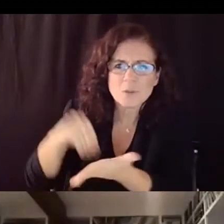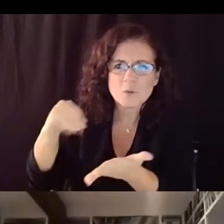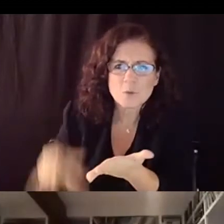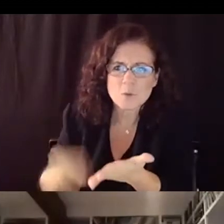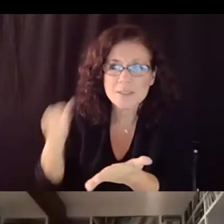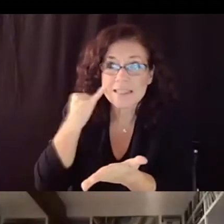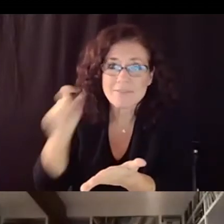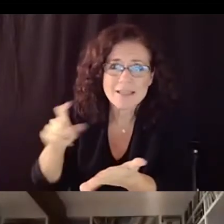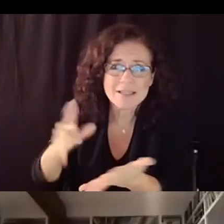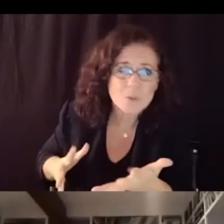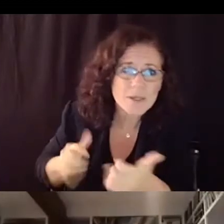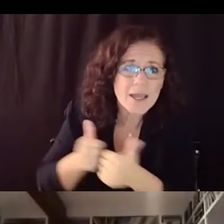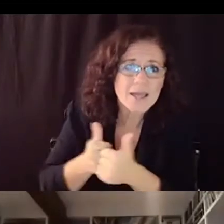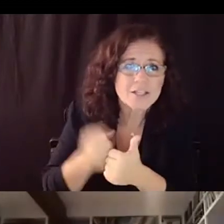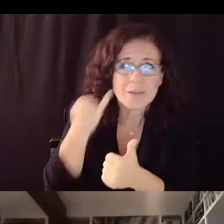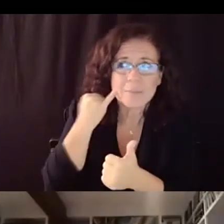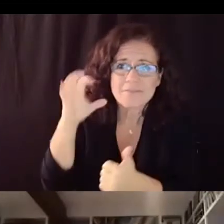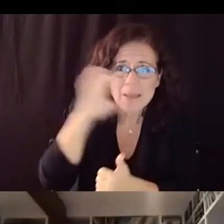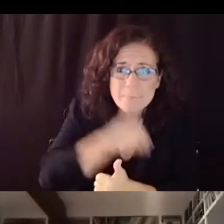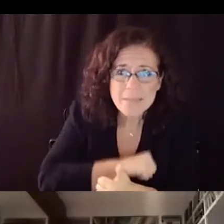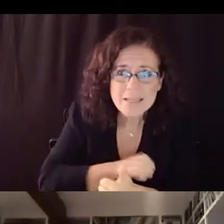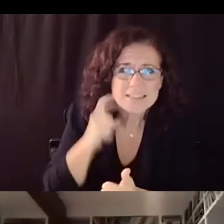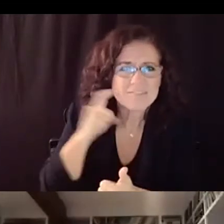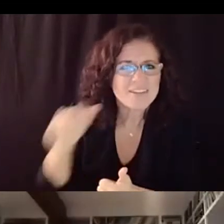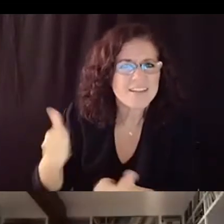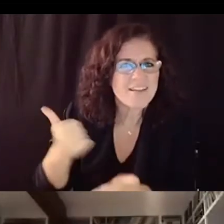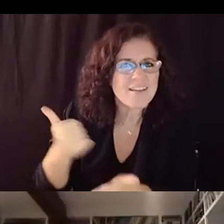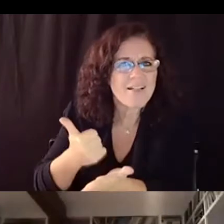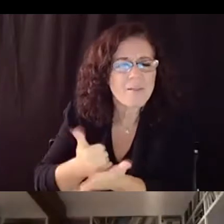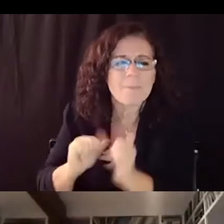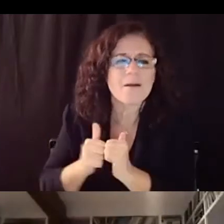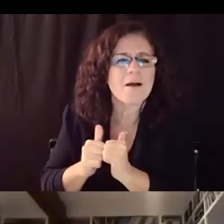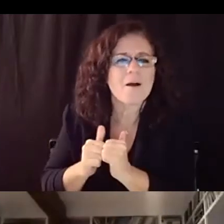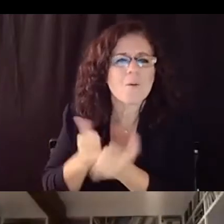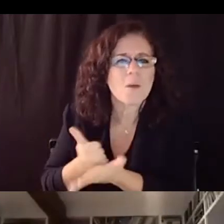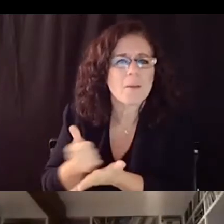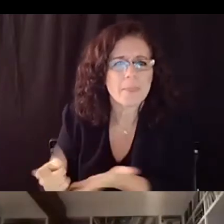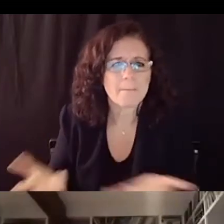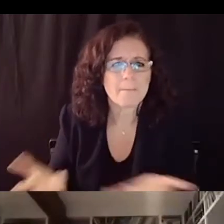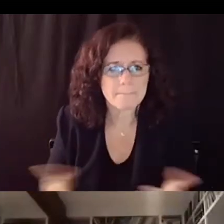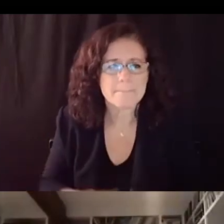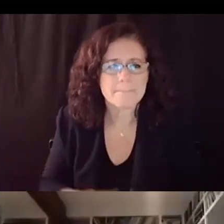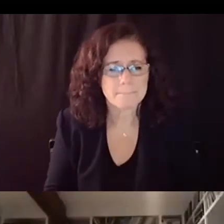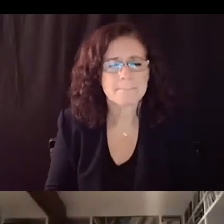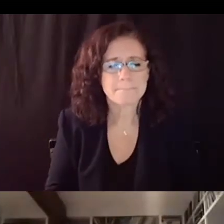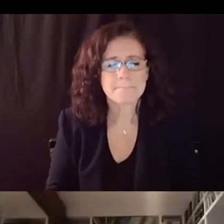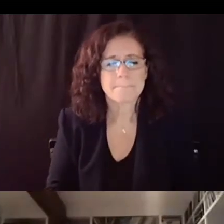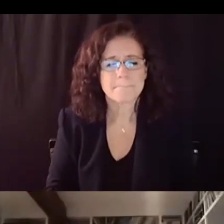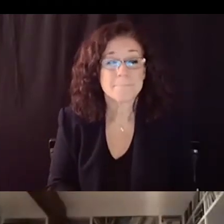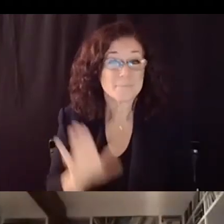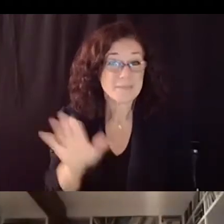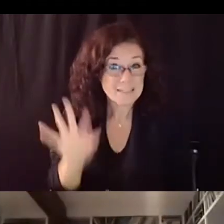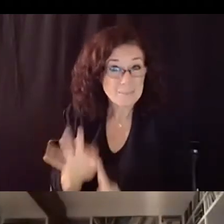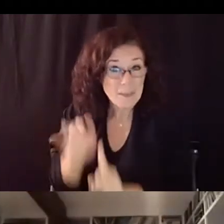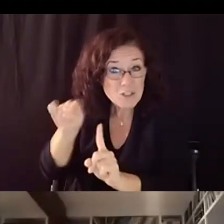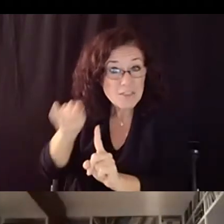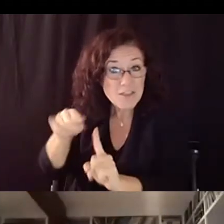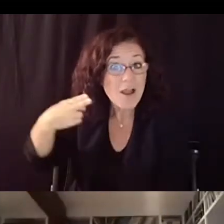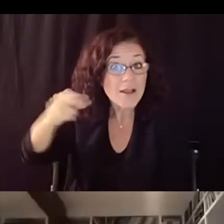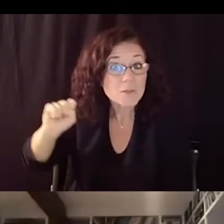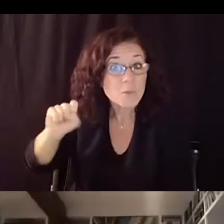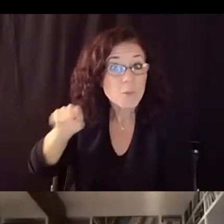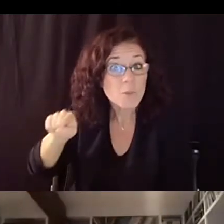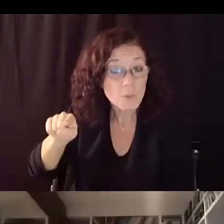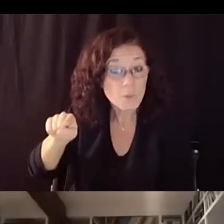and i want to add to that the fact that especially in our high schools we're going to have